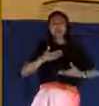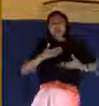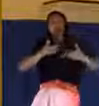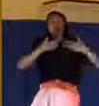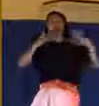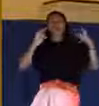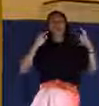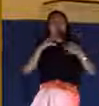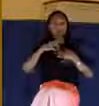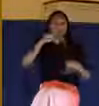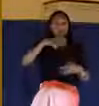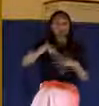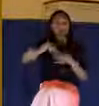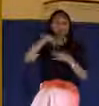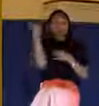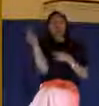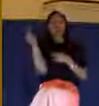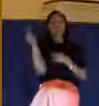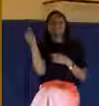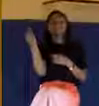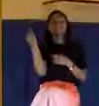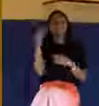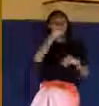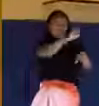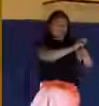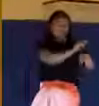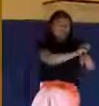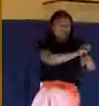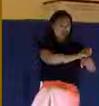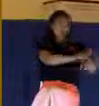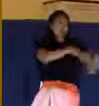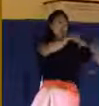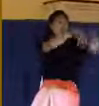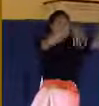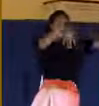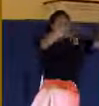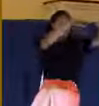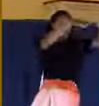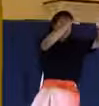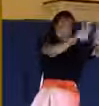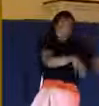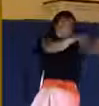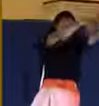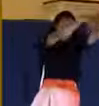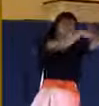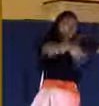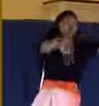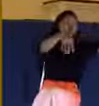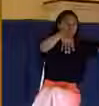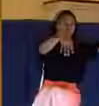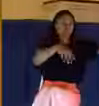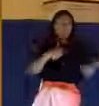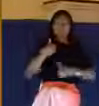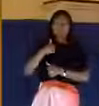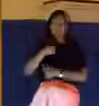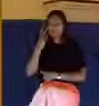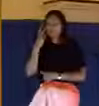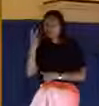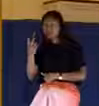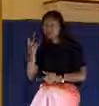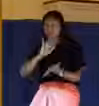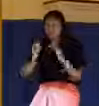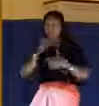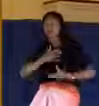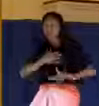to bottom. And when the centurion, which stood over against him, saw that he so cried out